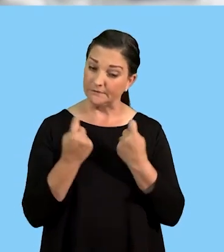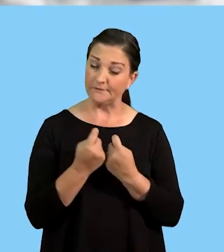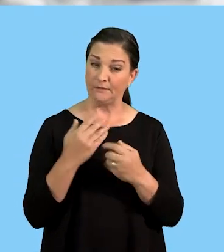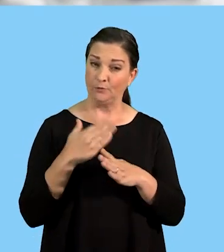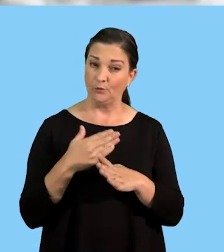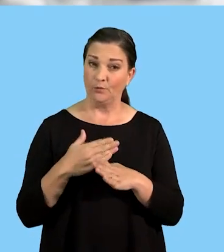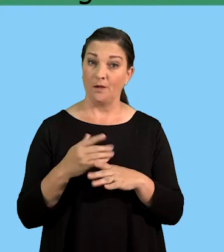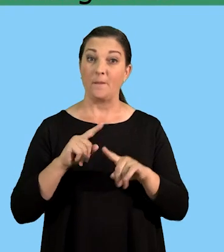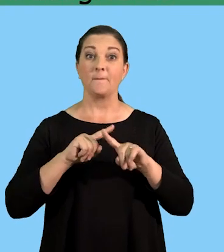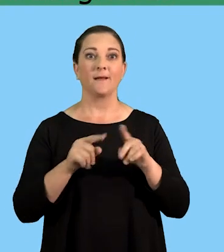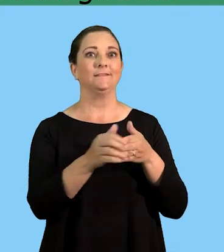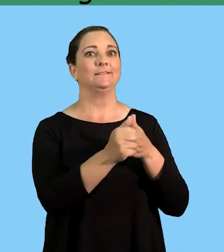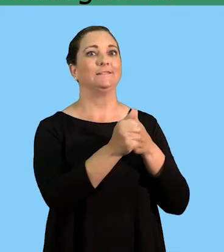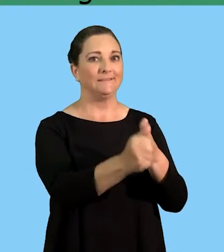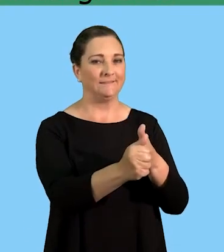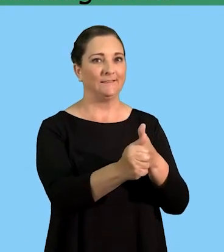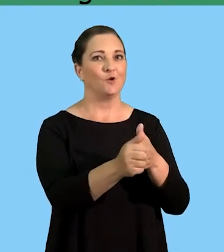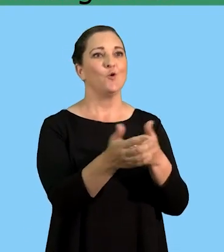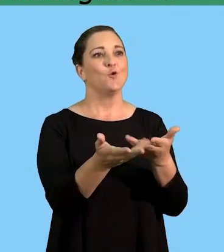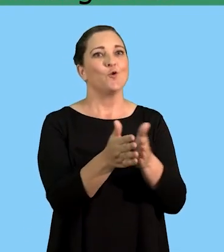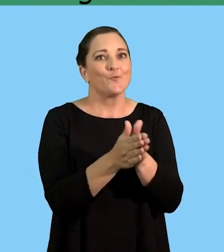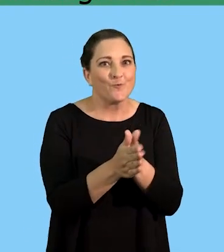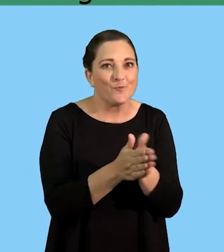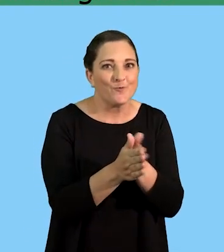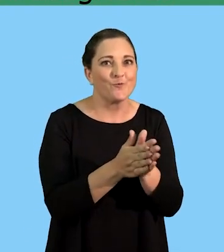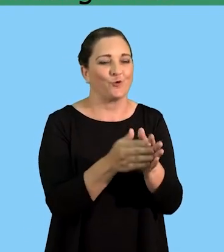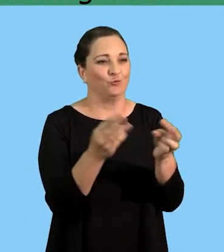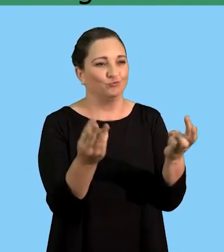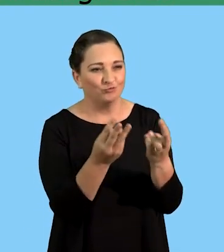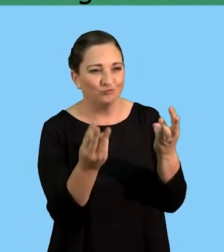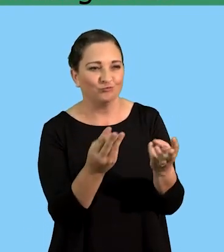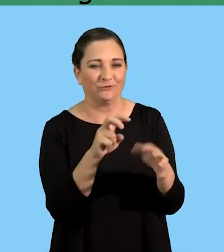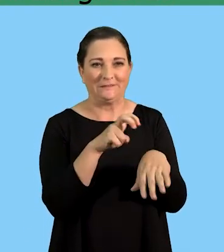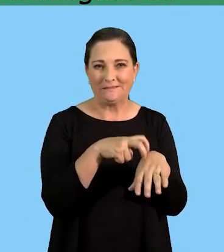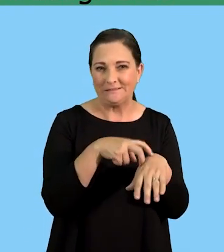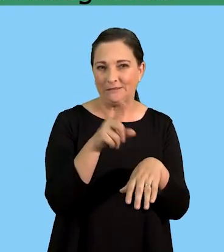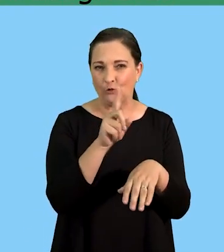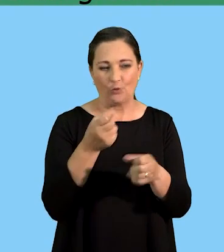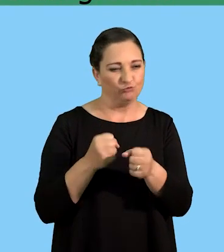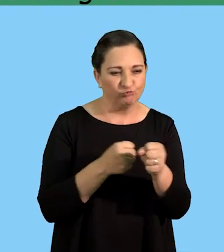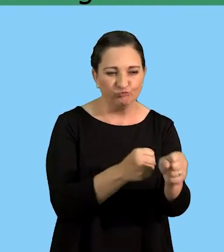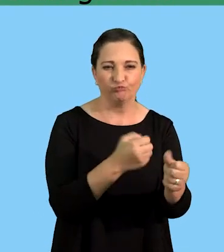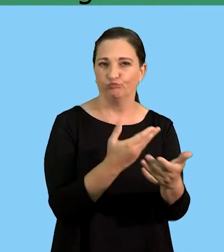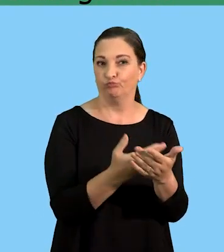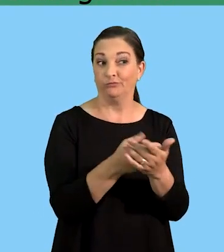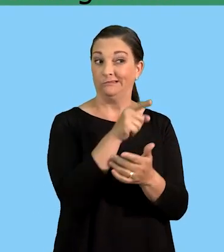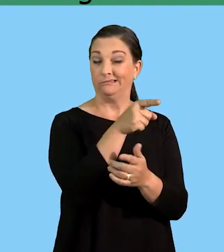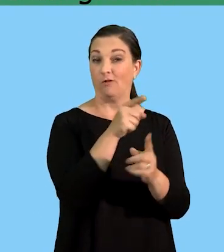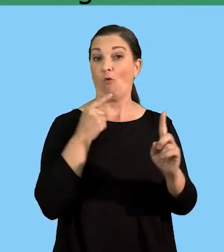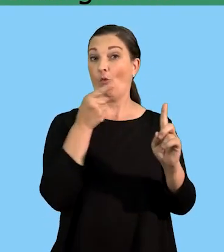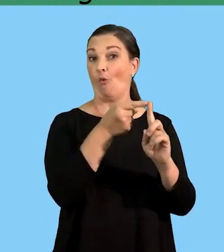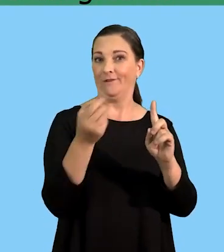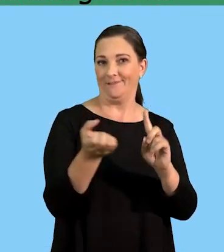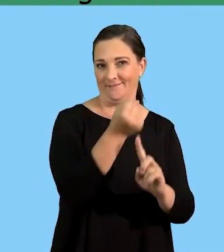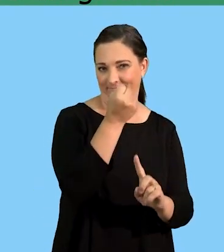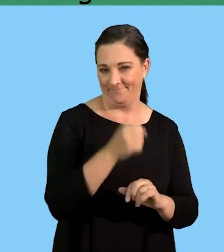And then, leaders motivate employees to devise alternative strategies in order to achieve the